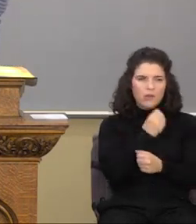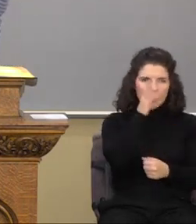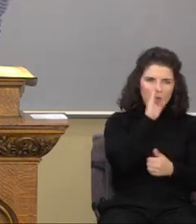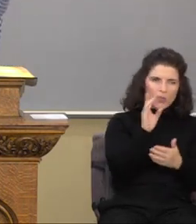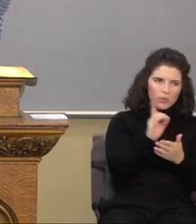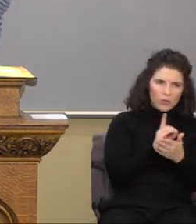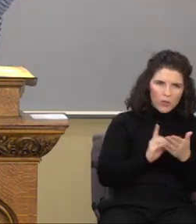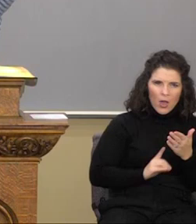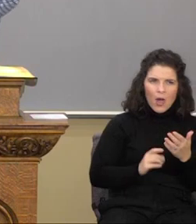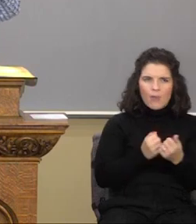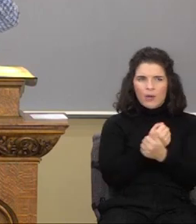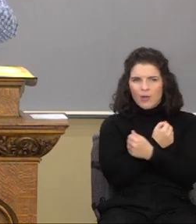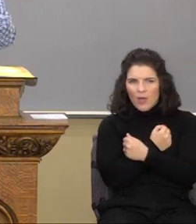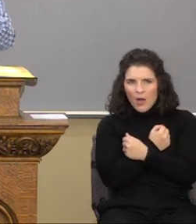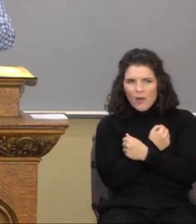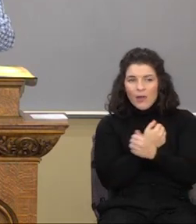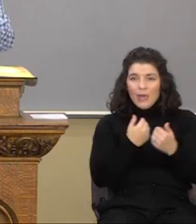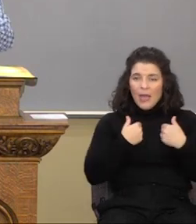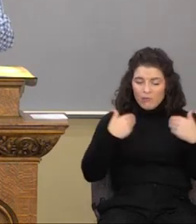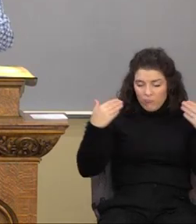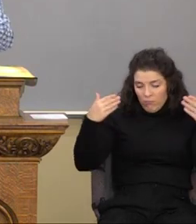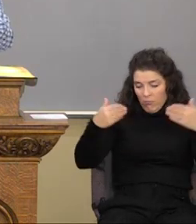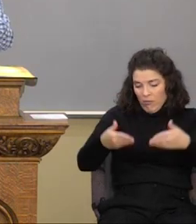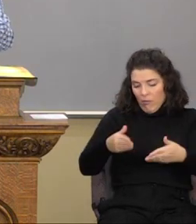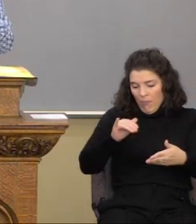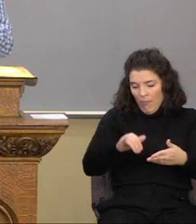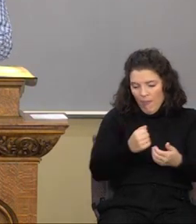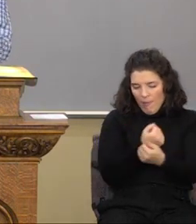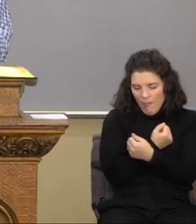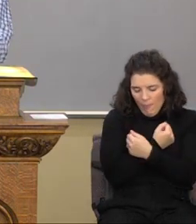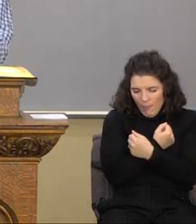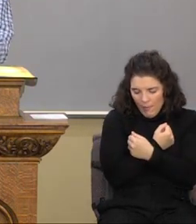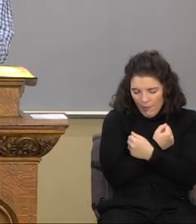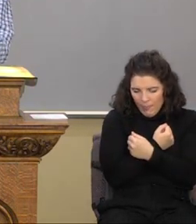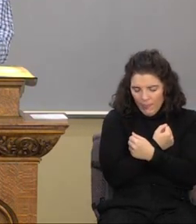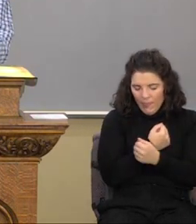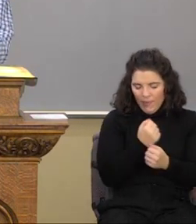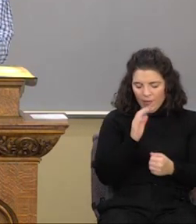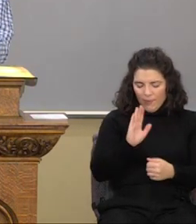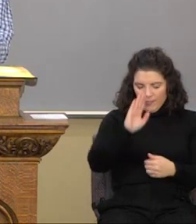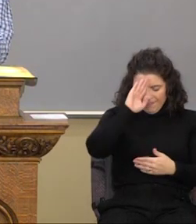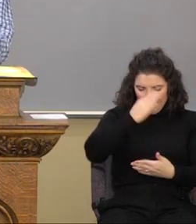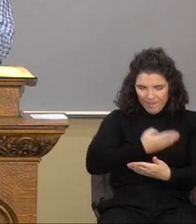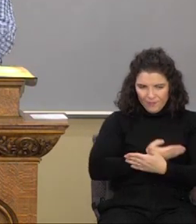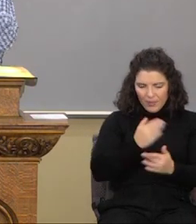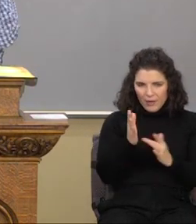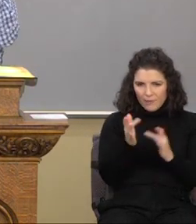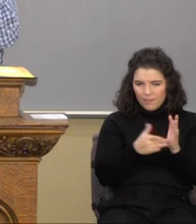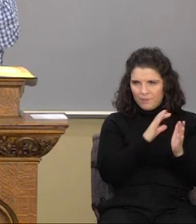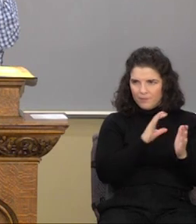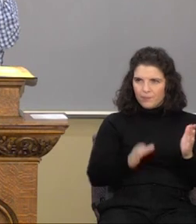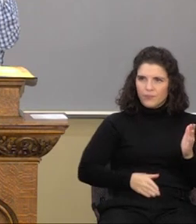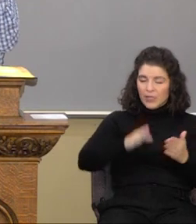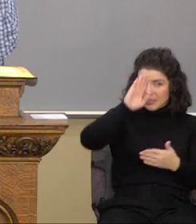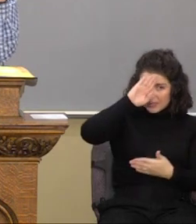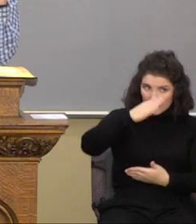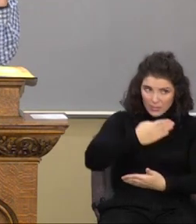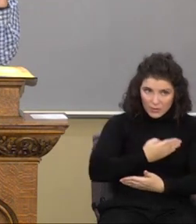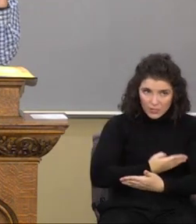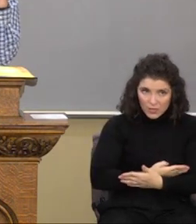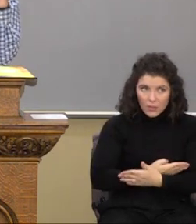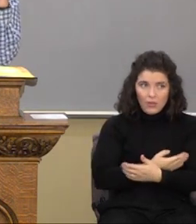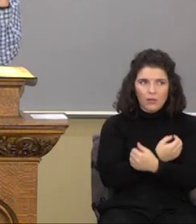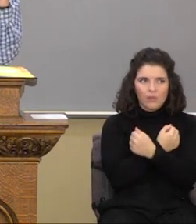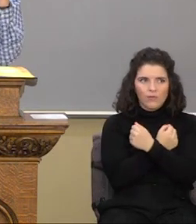love. And he has an object of that love. His son, Jesus Christ, is the son of